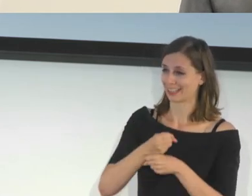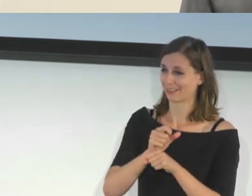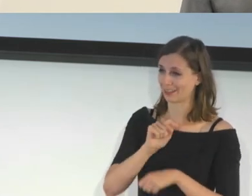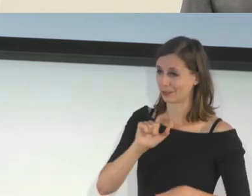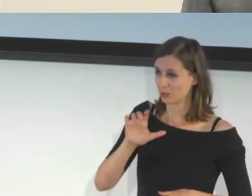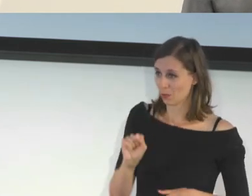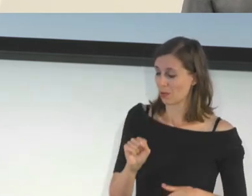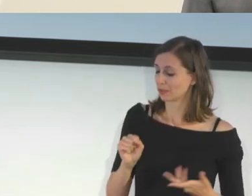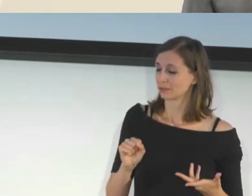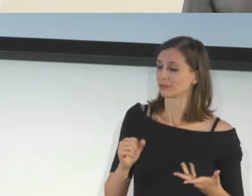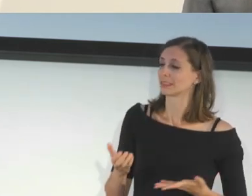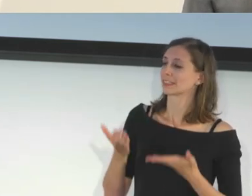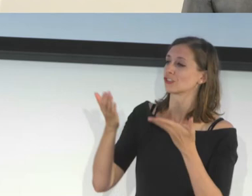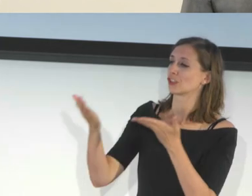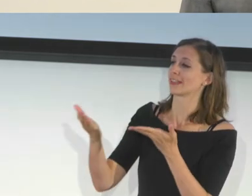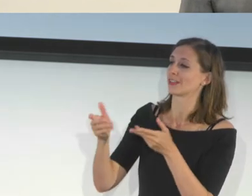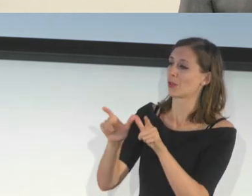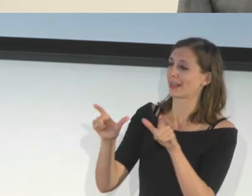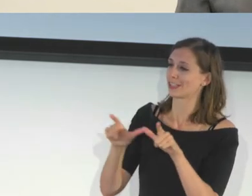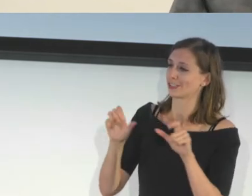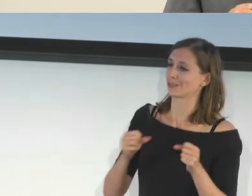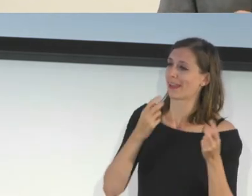an interior area of your visit.